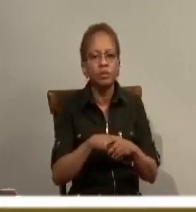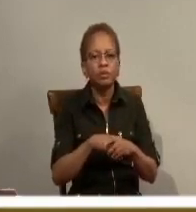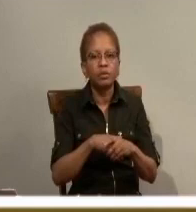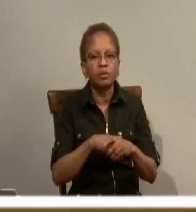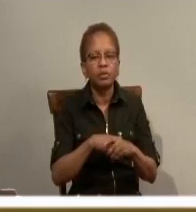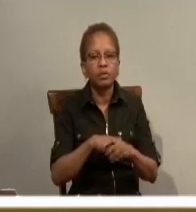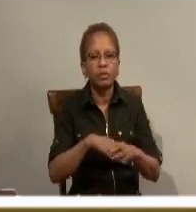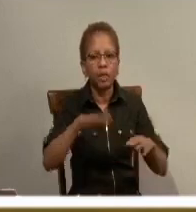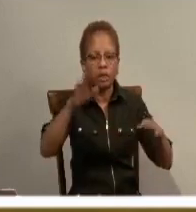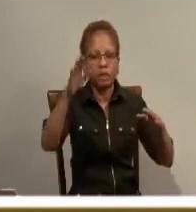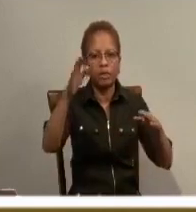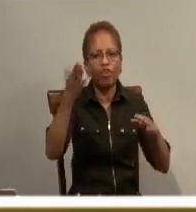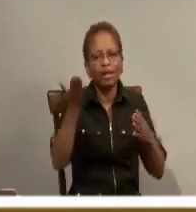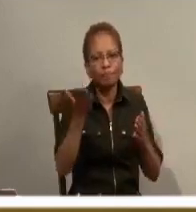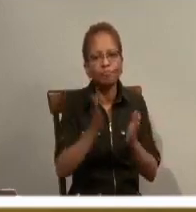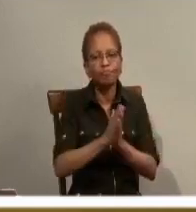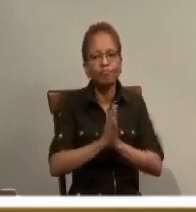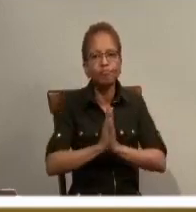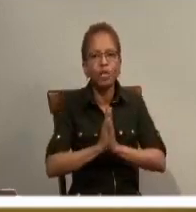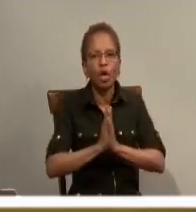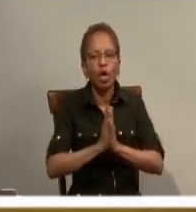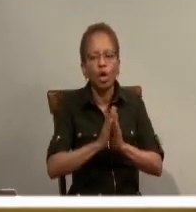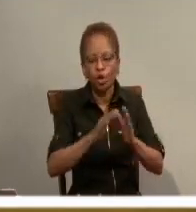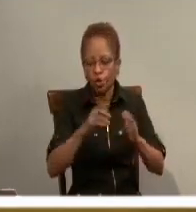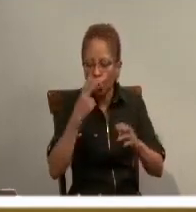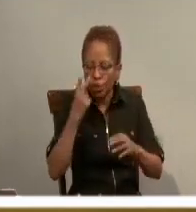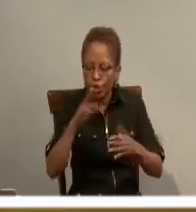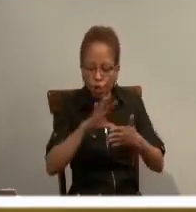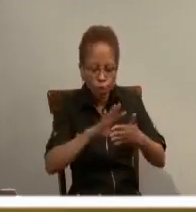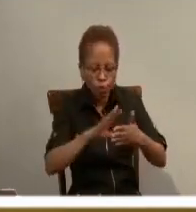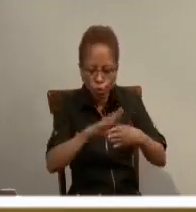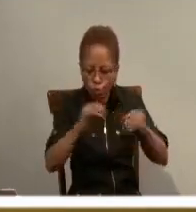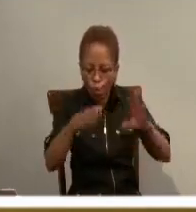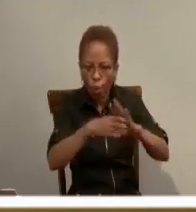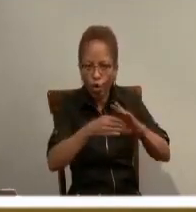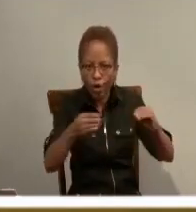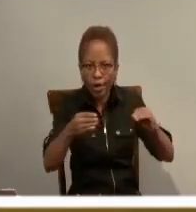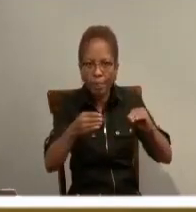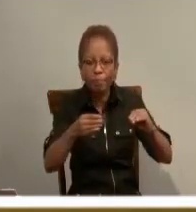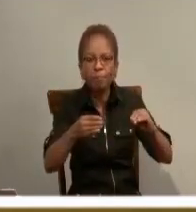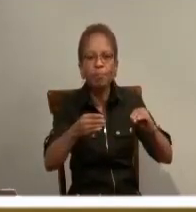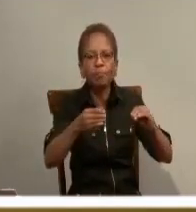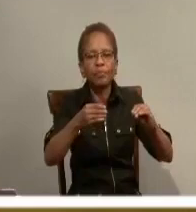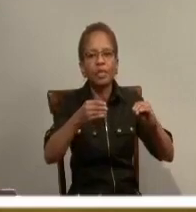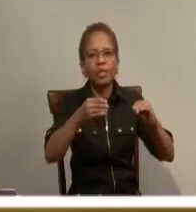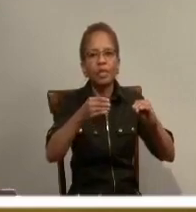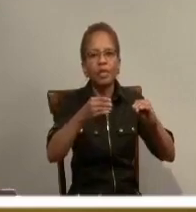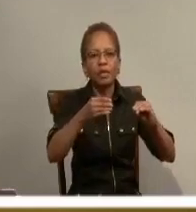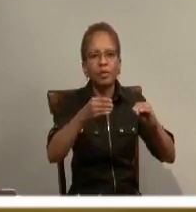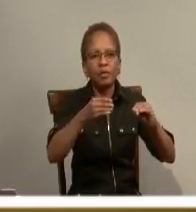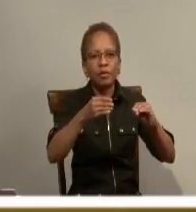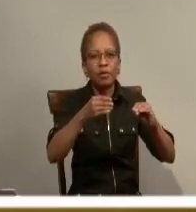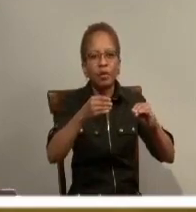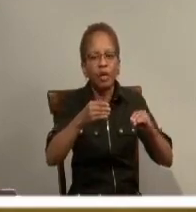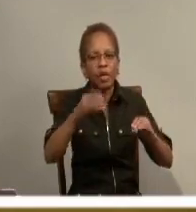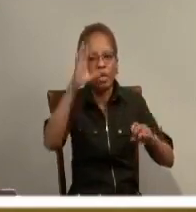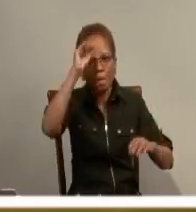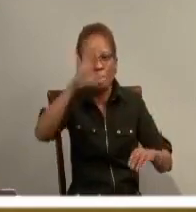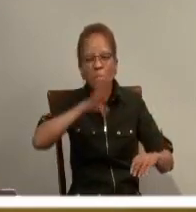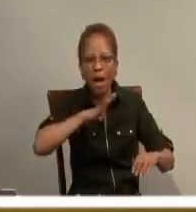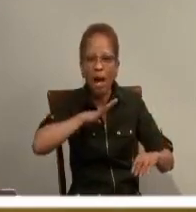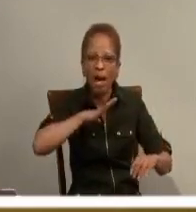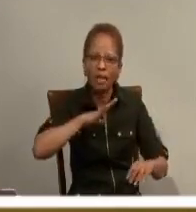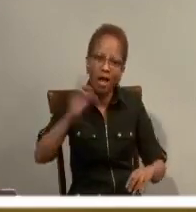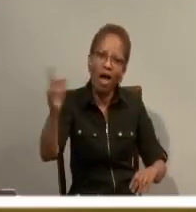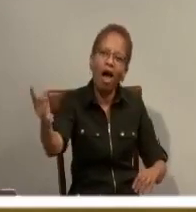with the marriage, the betrothal, and the bridegroom coming to